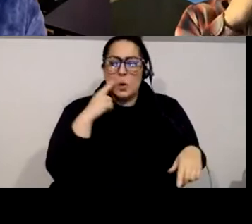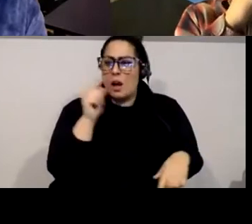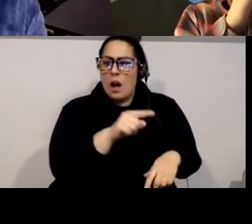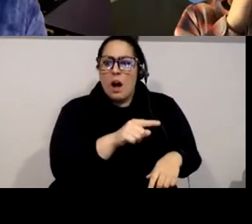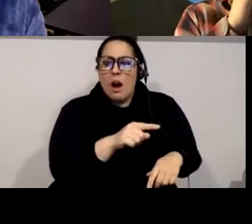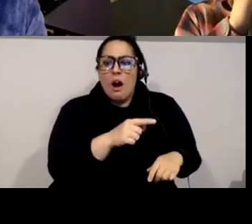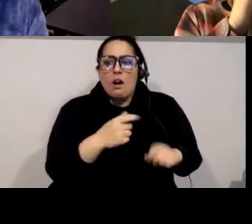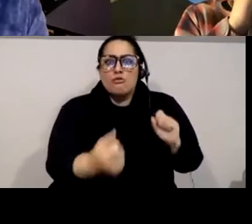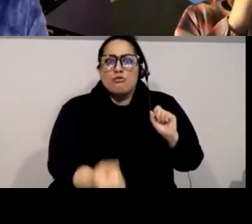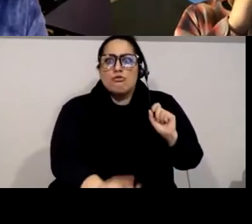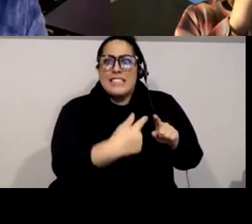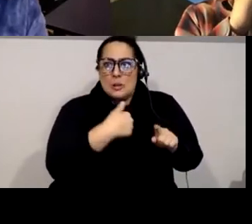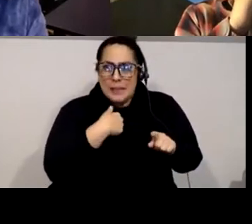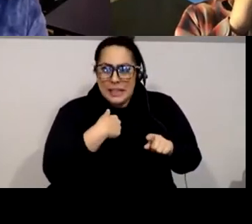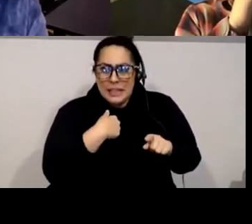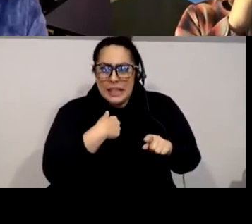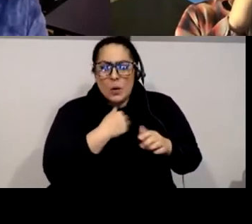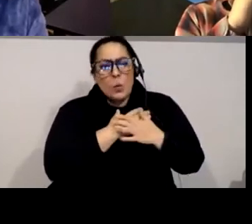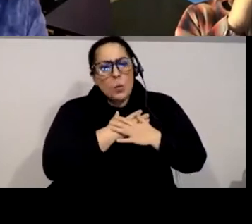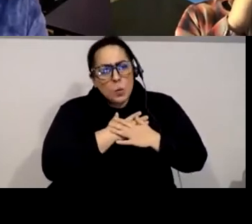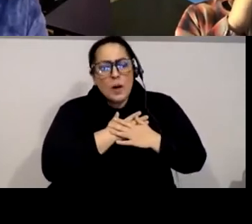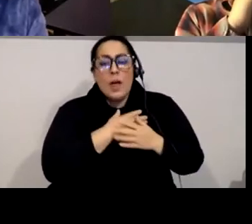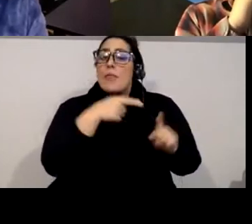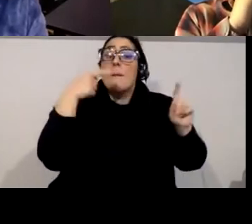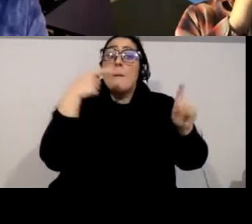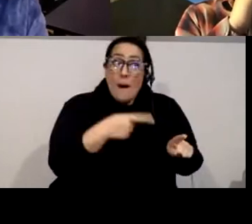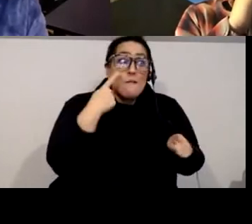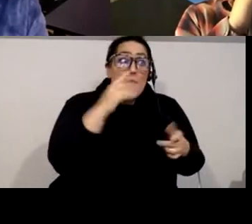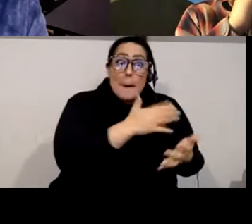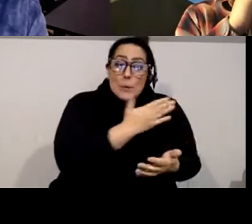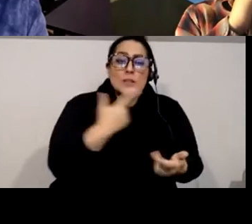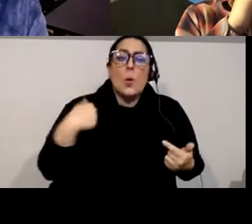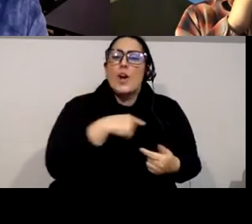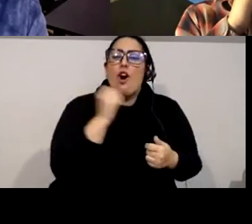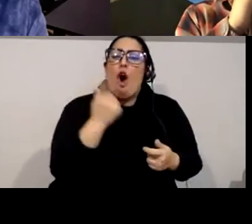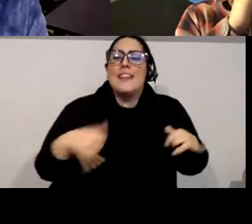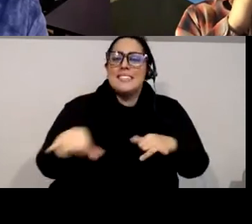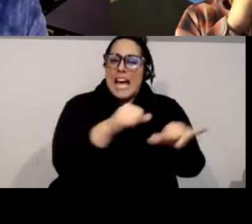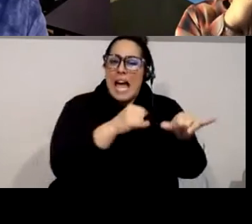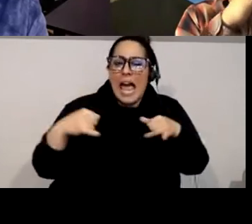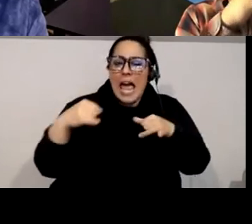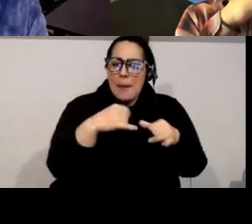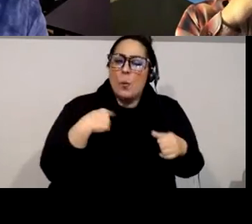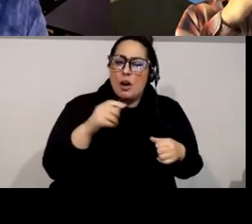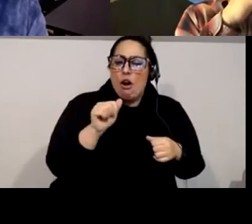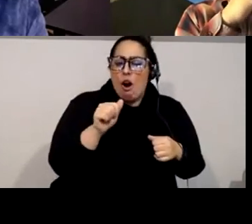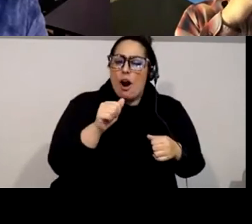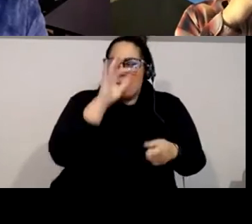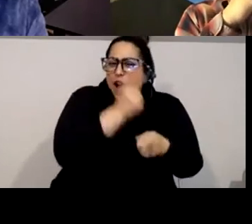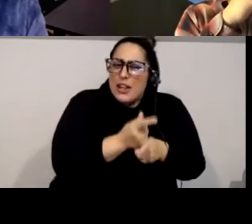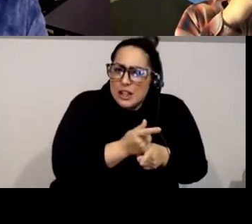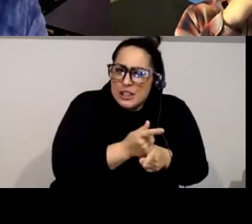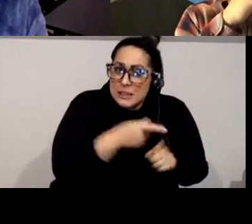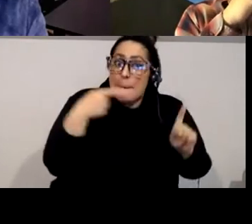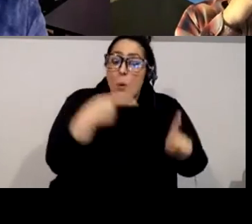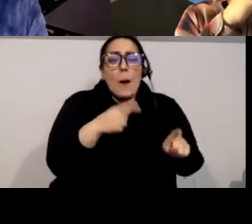it's on the some brotherhood tip you know like we're all alike but then you think about all the complexities within the communities and also jeff really back